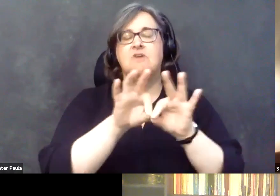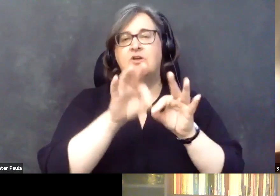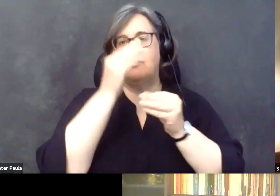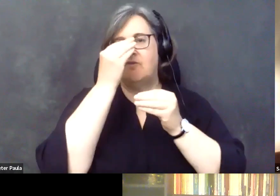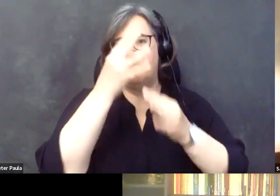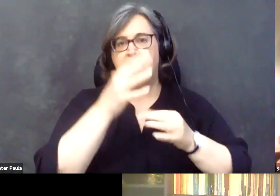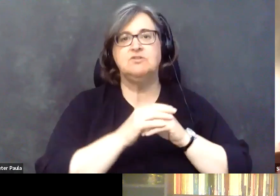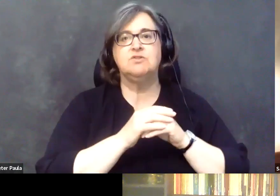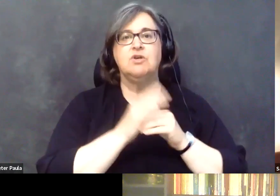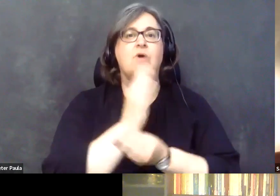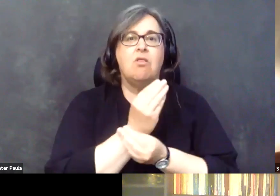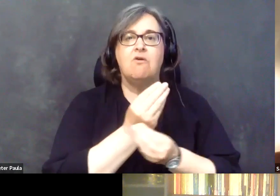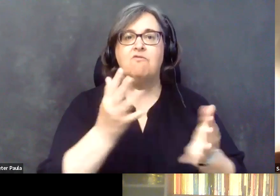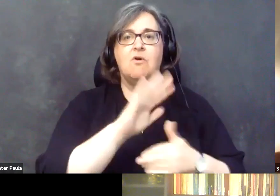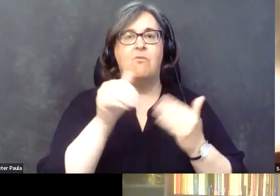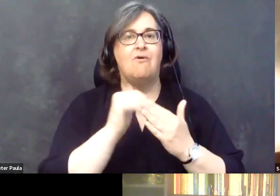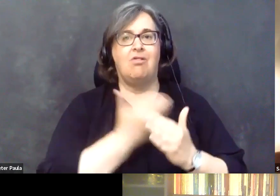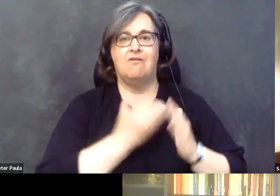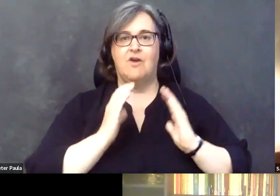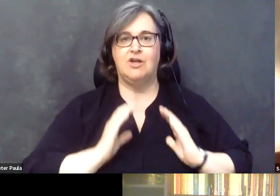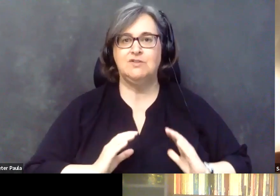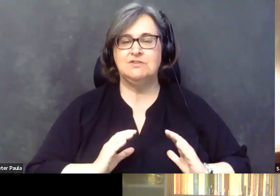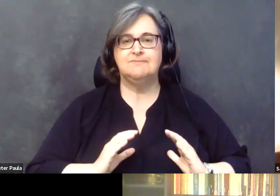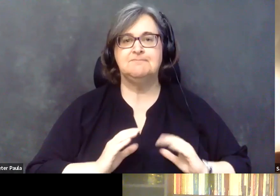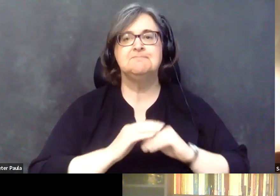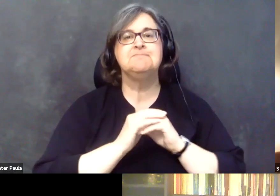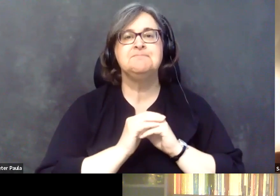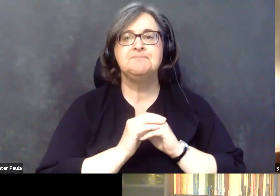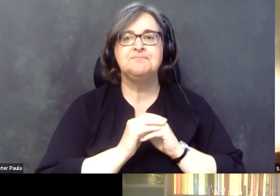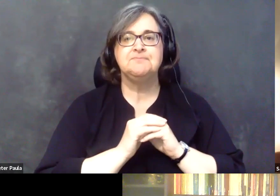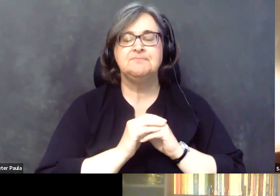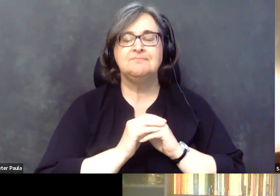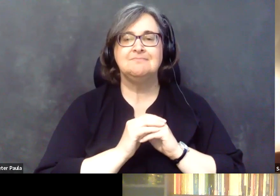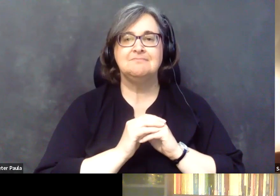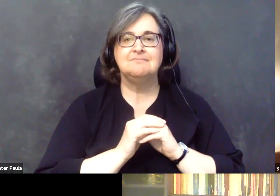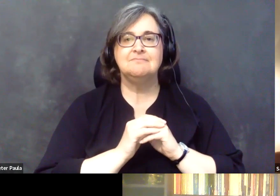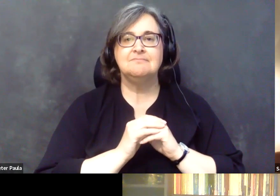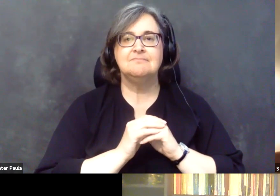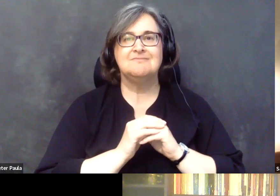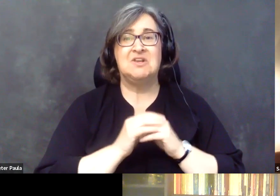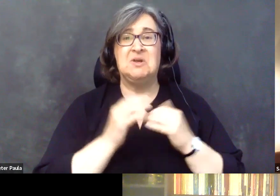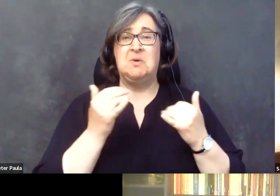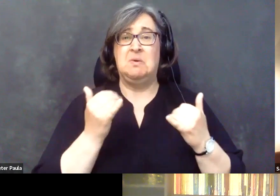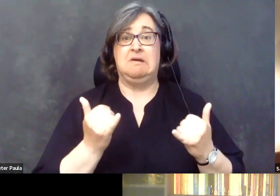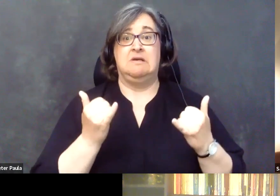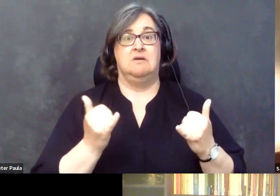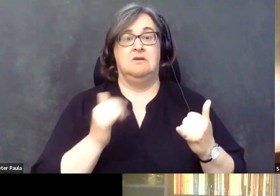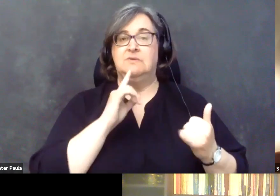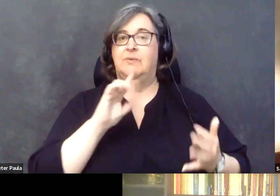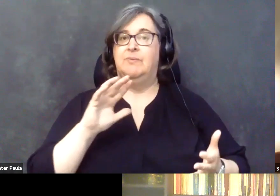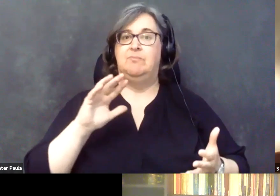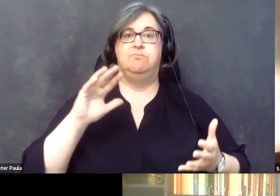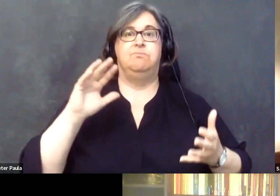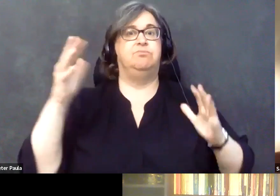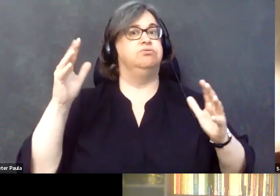to all of our consumers in a very turbulent, changing time.